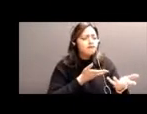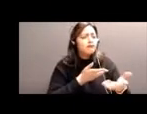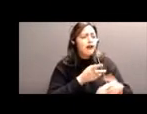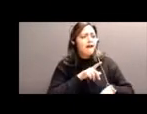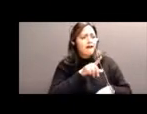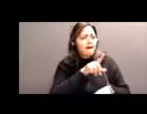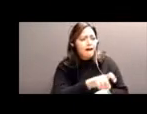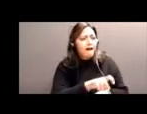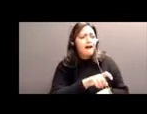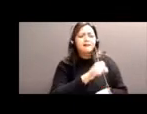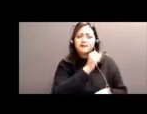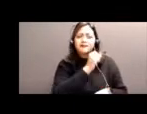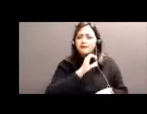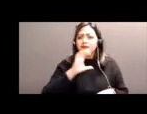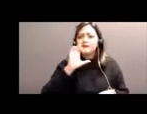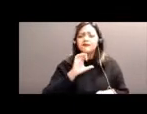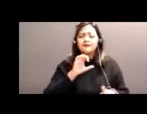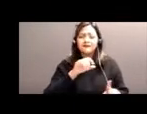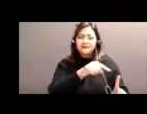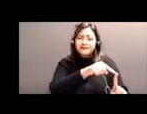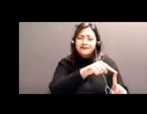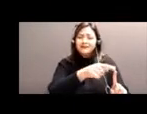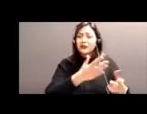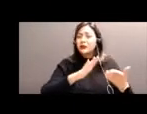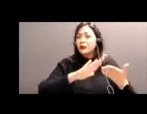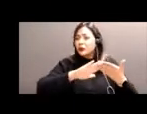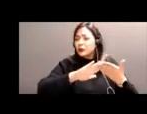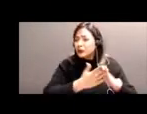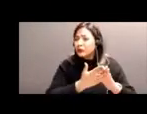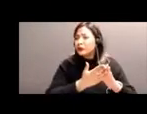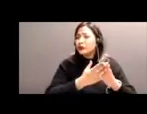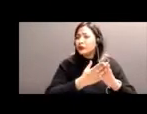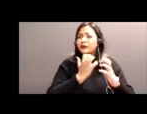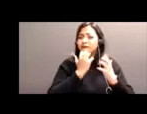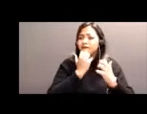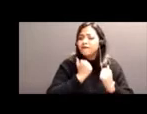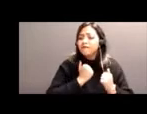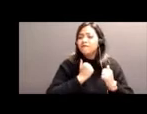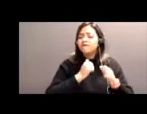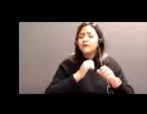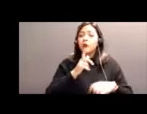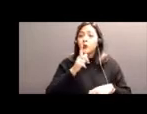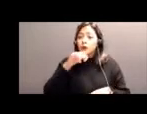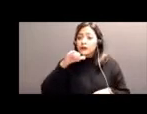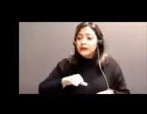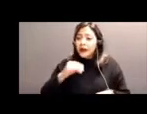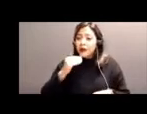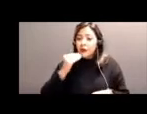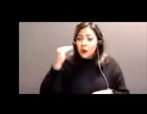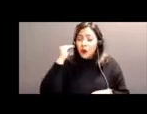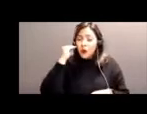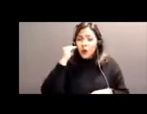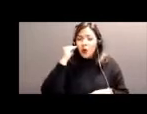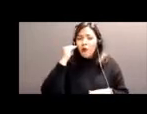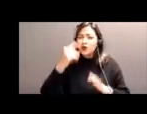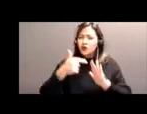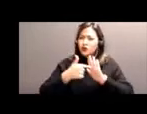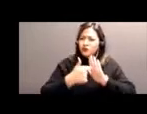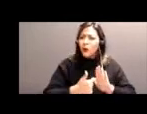Our older adults, our community, those at home, they're not alone, they're not forgotten.